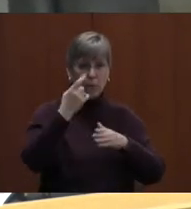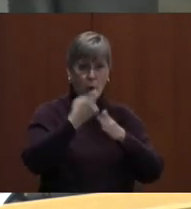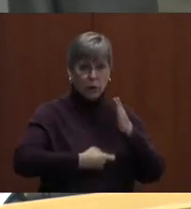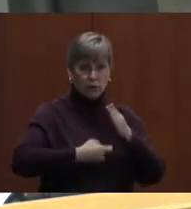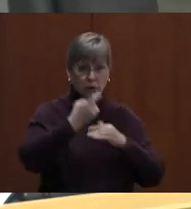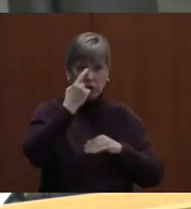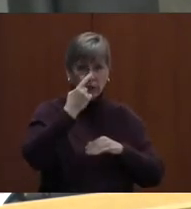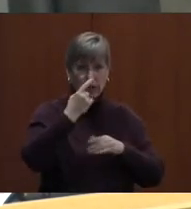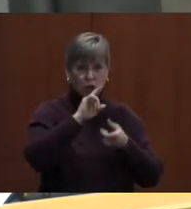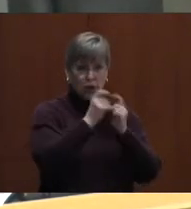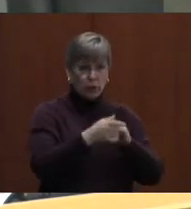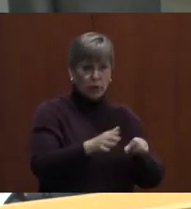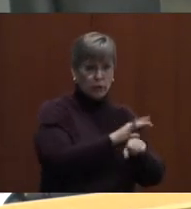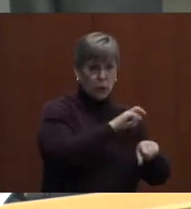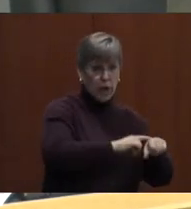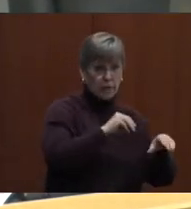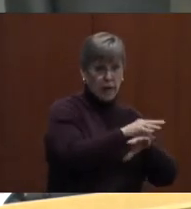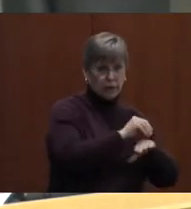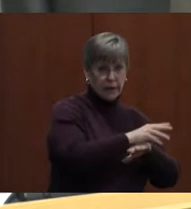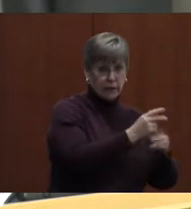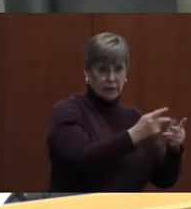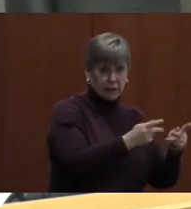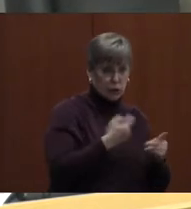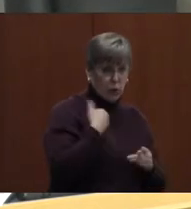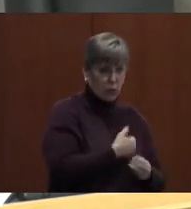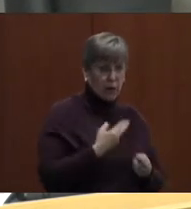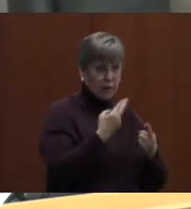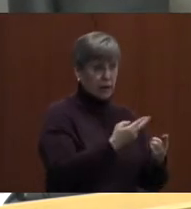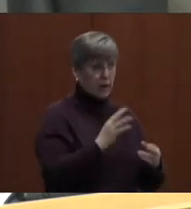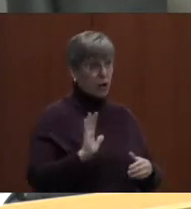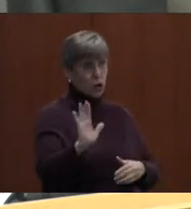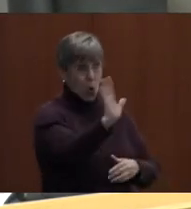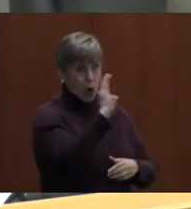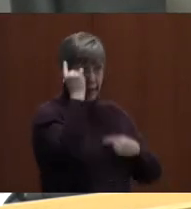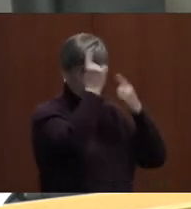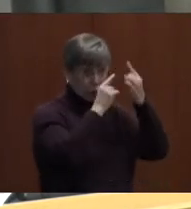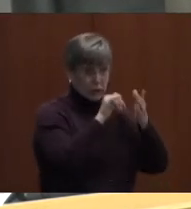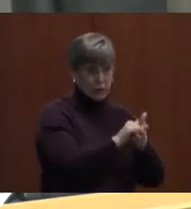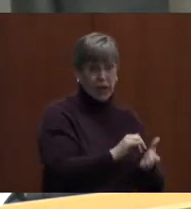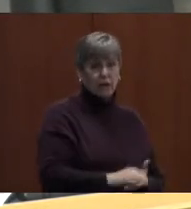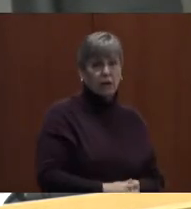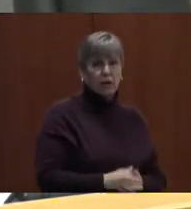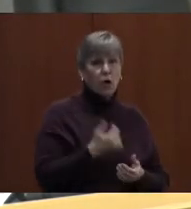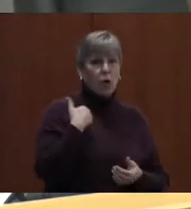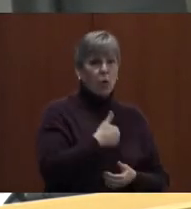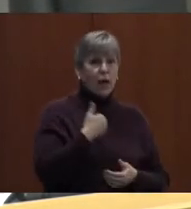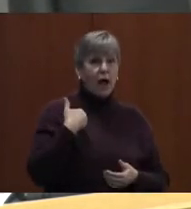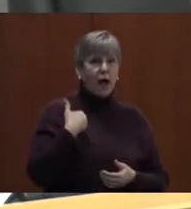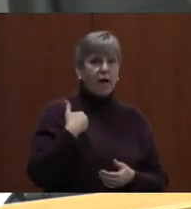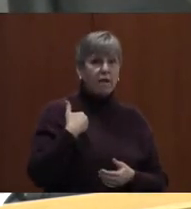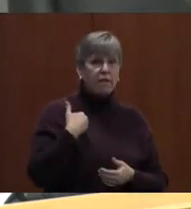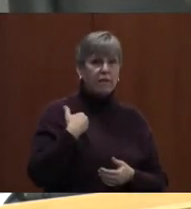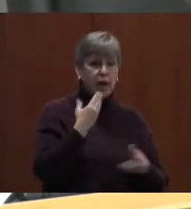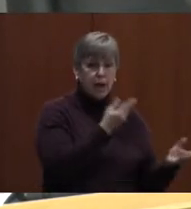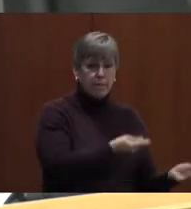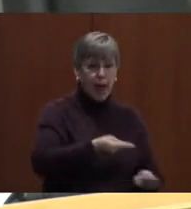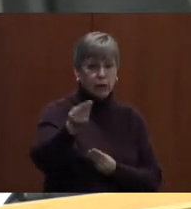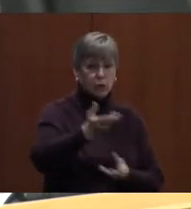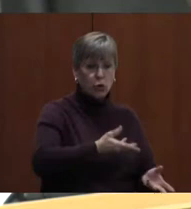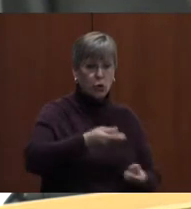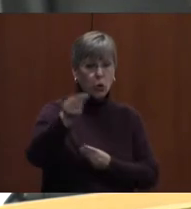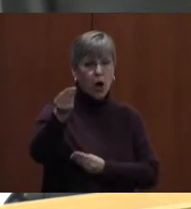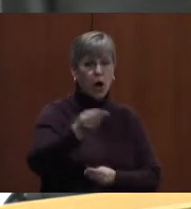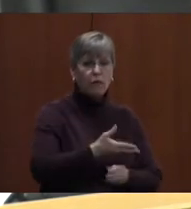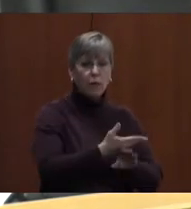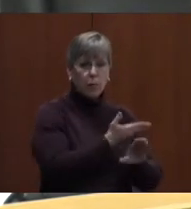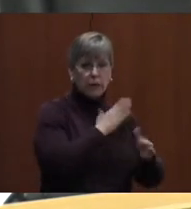-time counseling position, and we're recommending your consideration of that. We have the pass-through of preschool money. This is